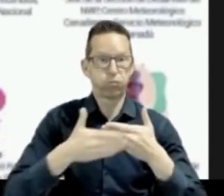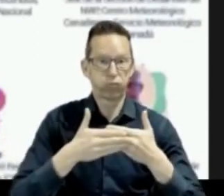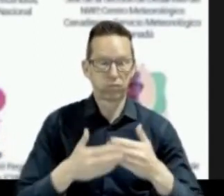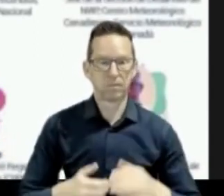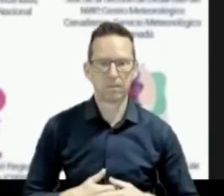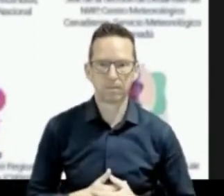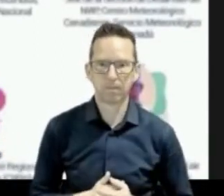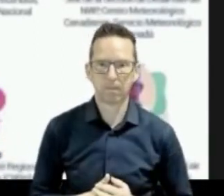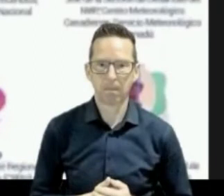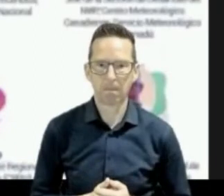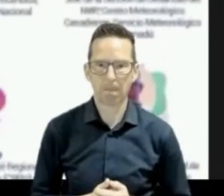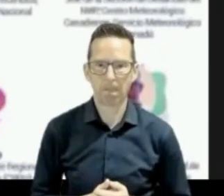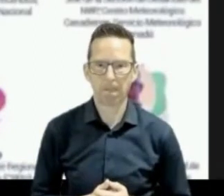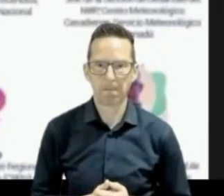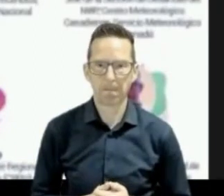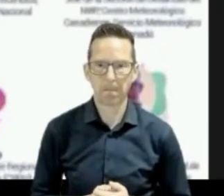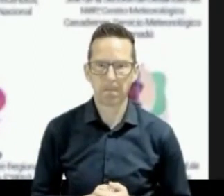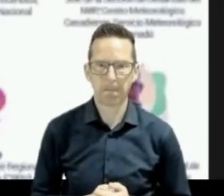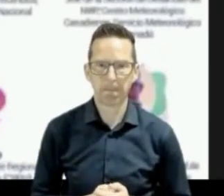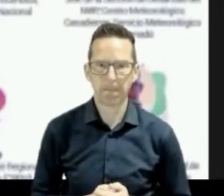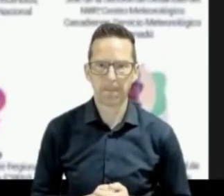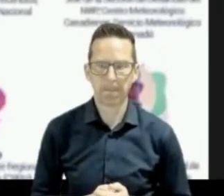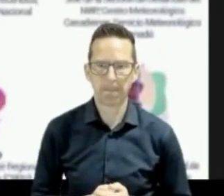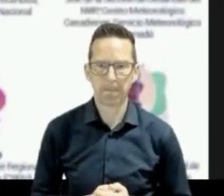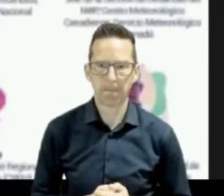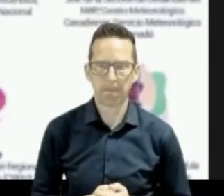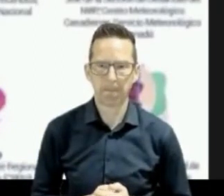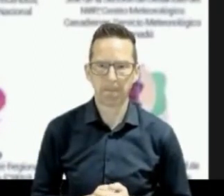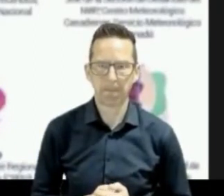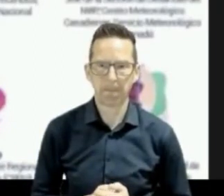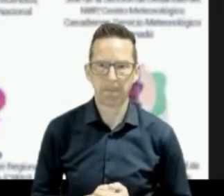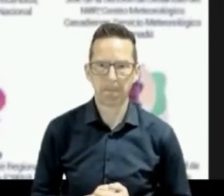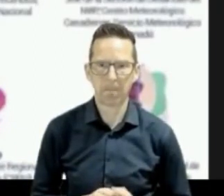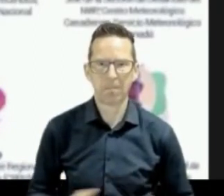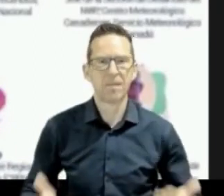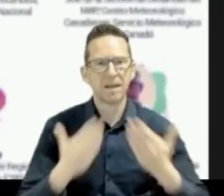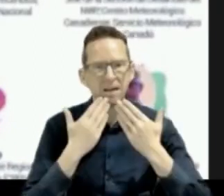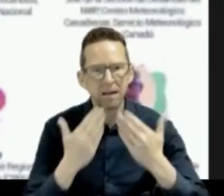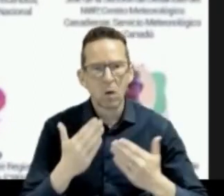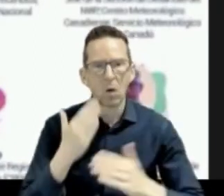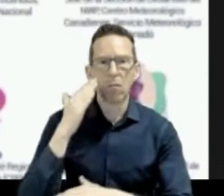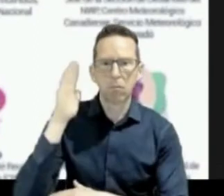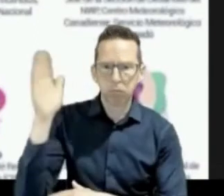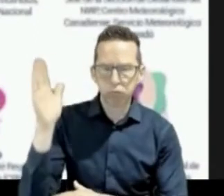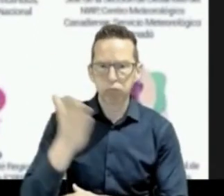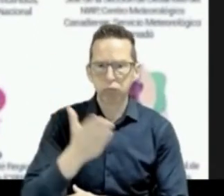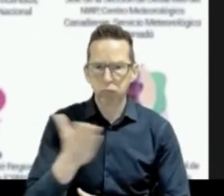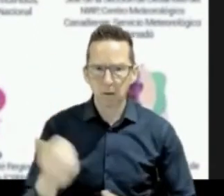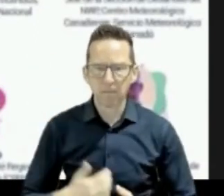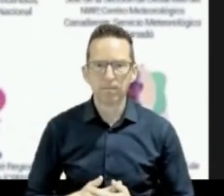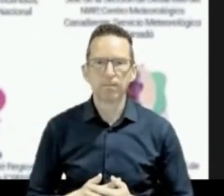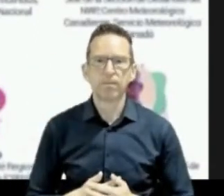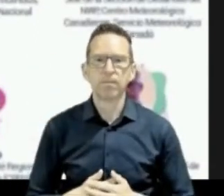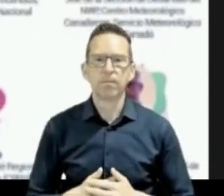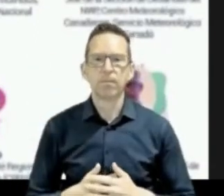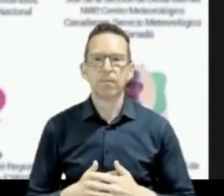regarding to all this session and after that respond to some questions that we have from the audience Roger